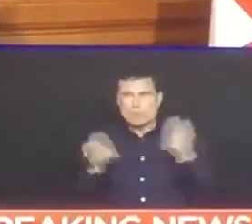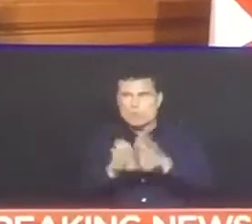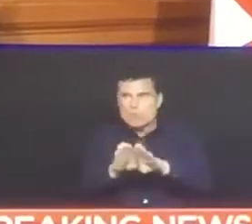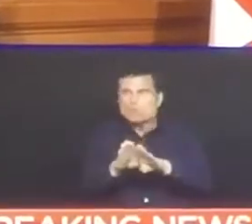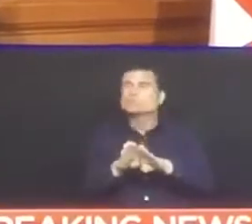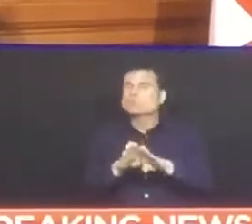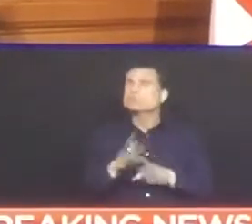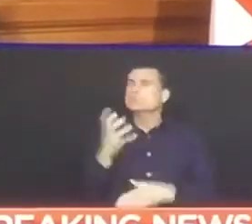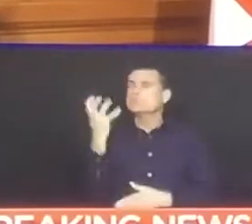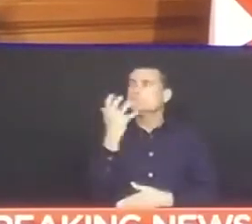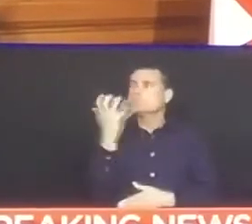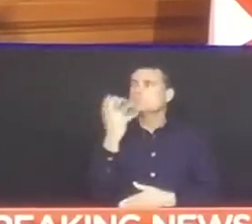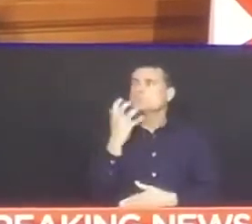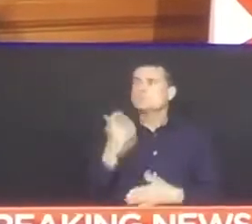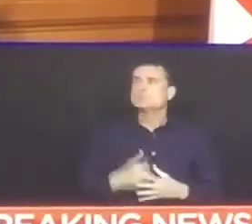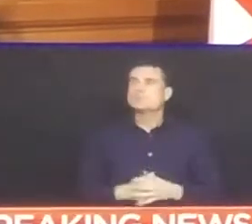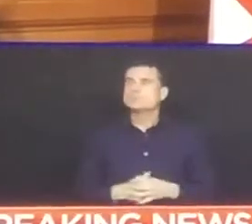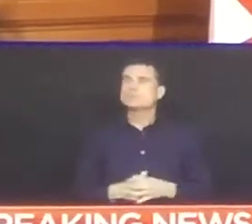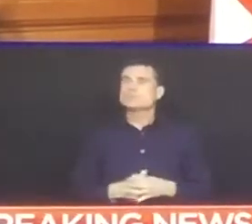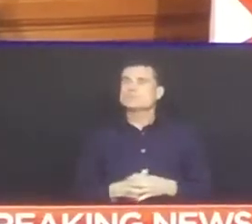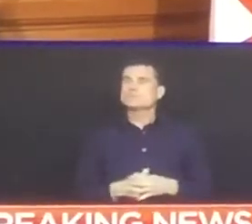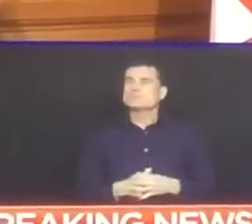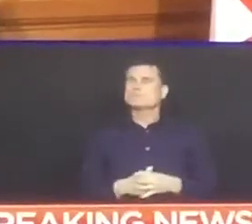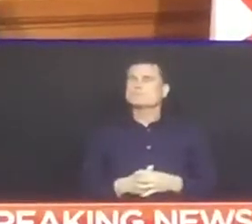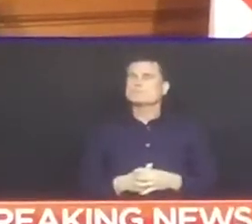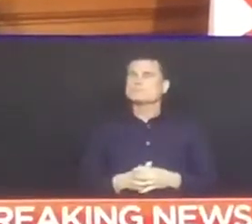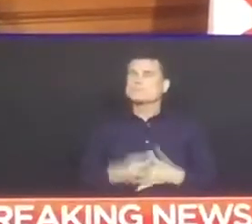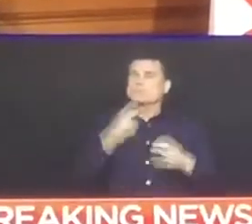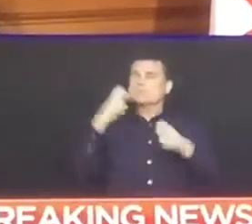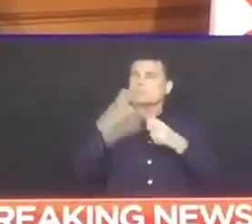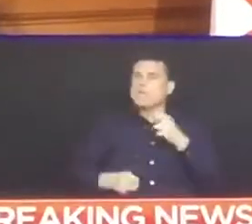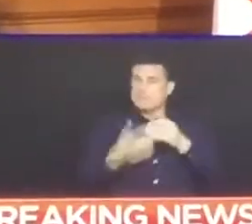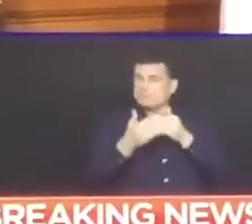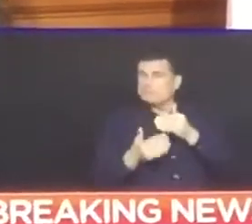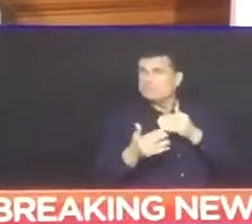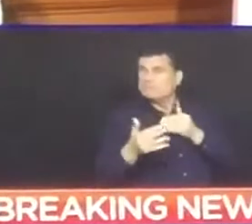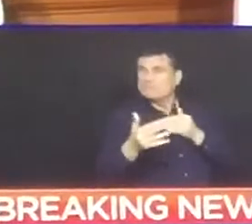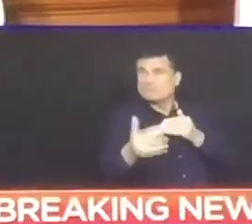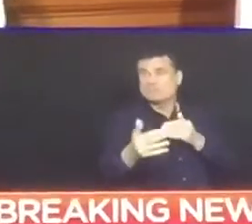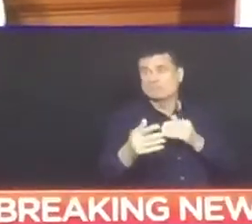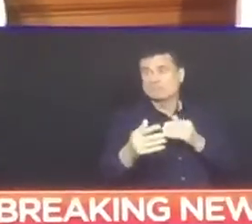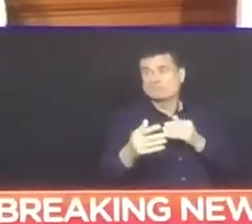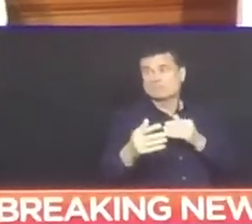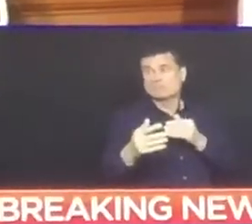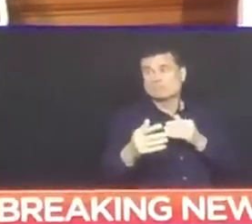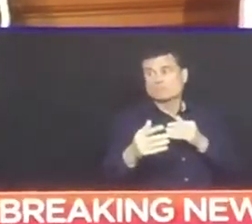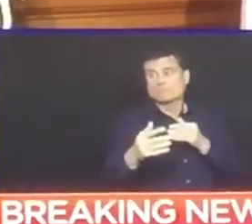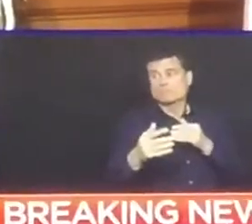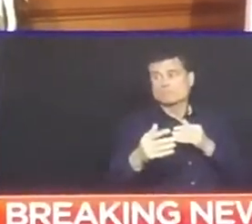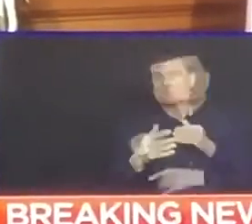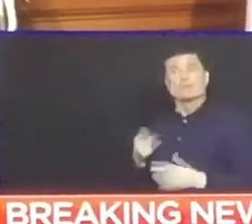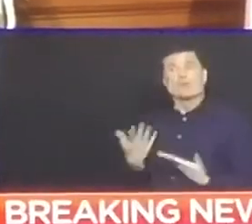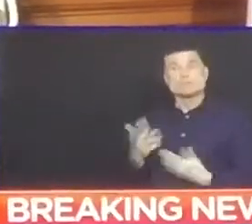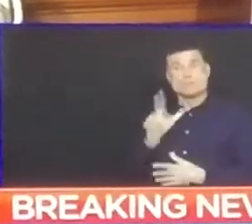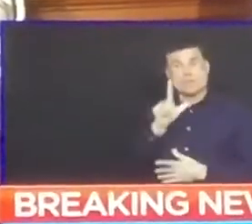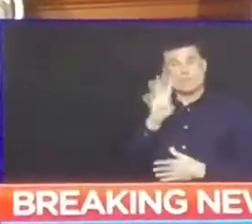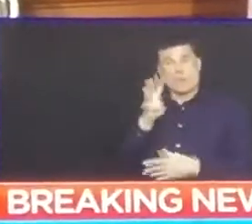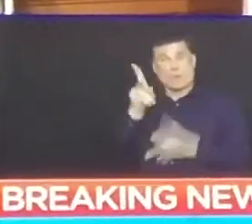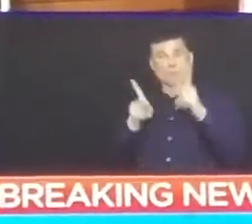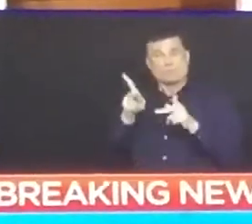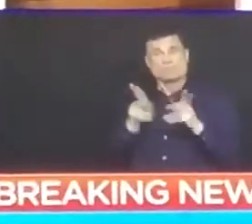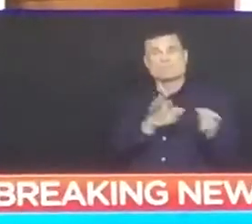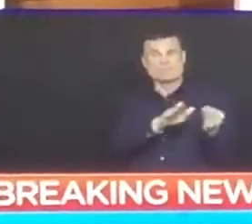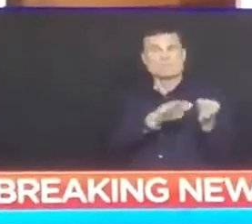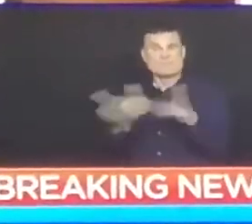Columbians. And many more are in hospital or receiving intensive care. There are more challenges ahead. And that's why the next 14